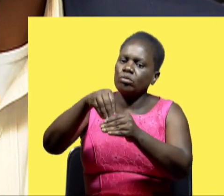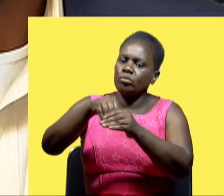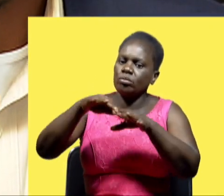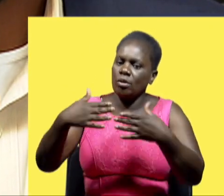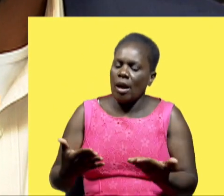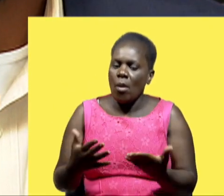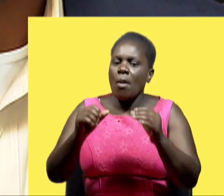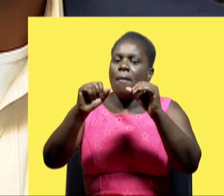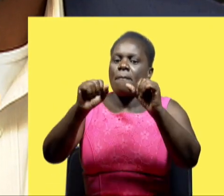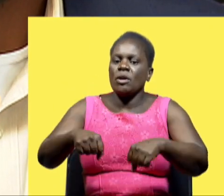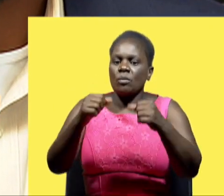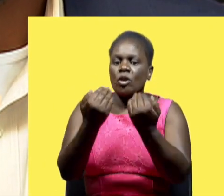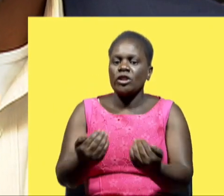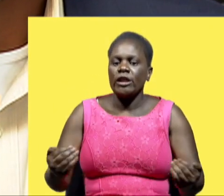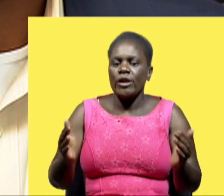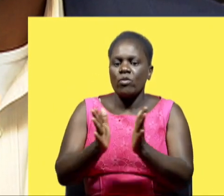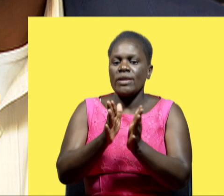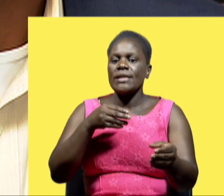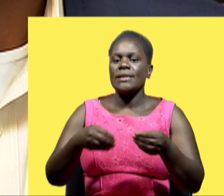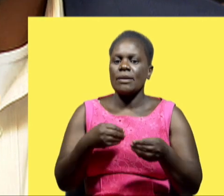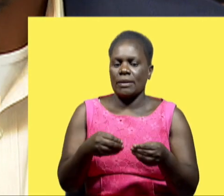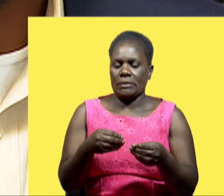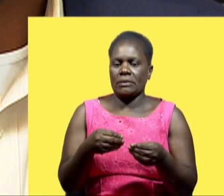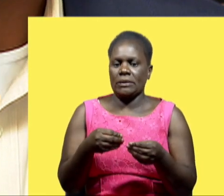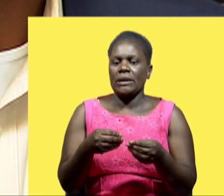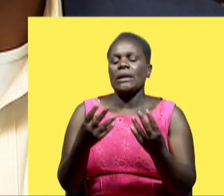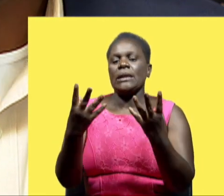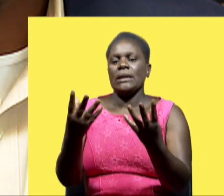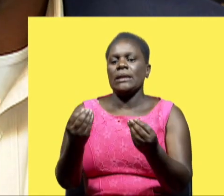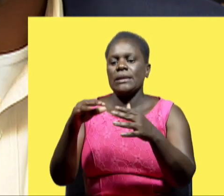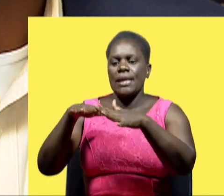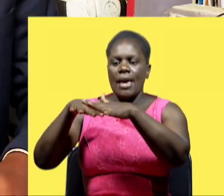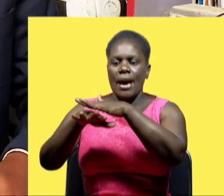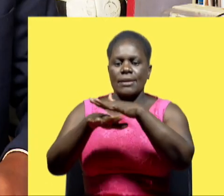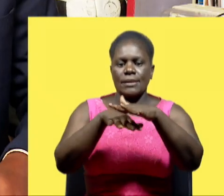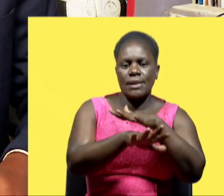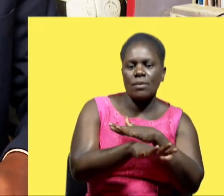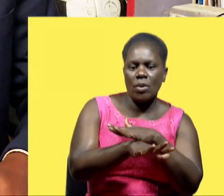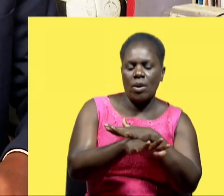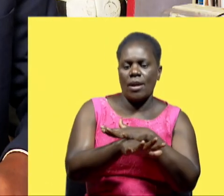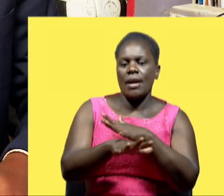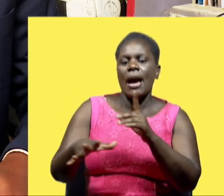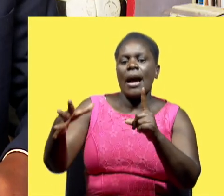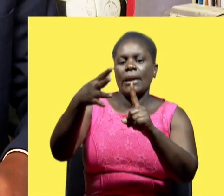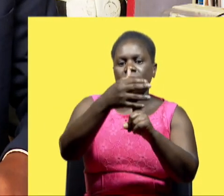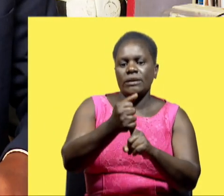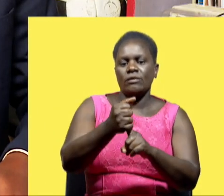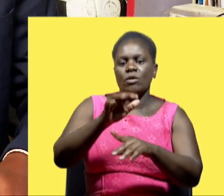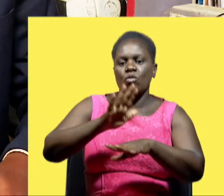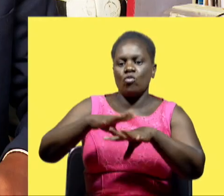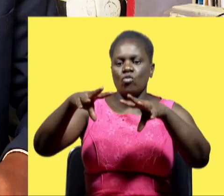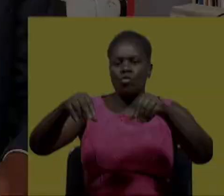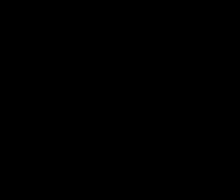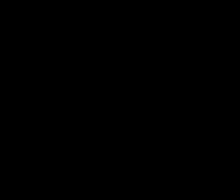to the extent that children with disabilities would find it easy to be accessible and can attain good quality